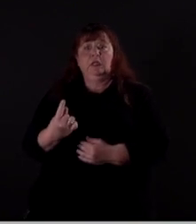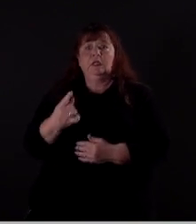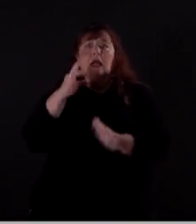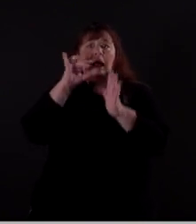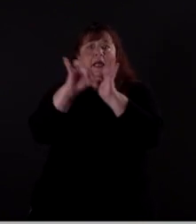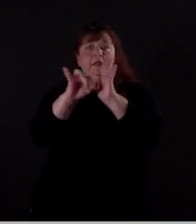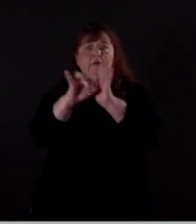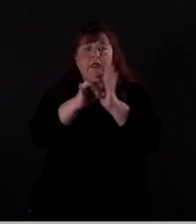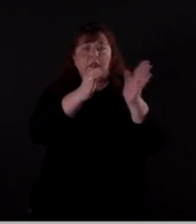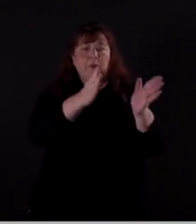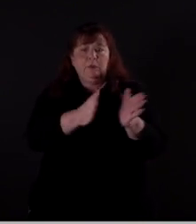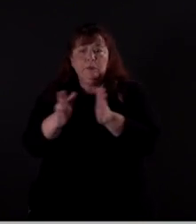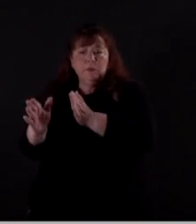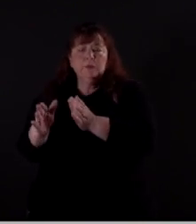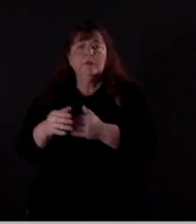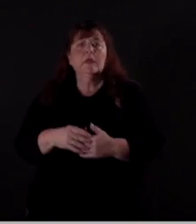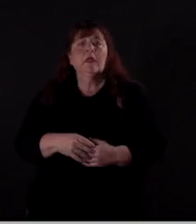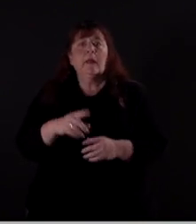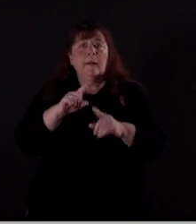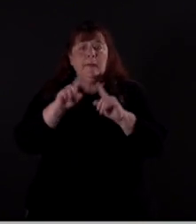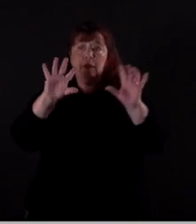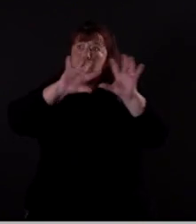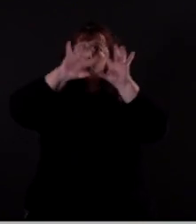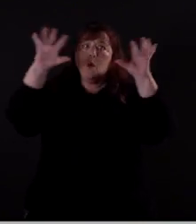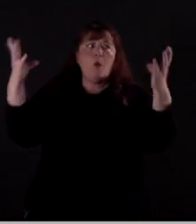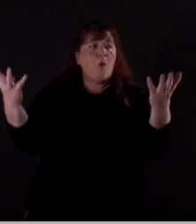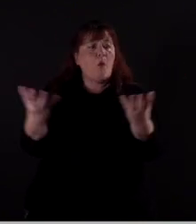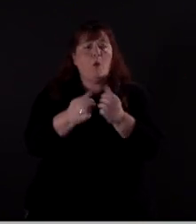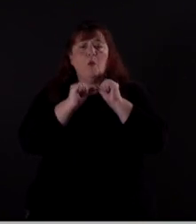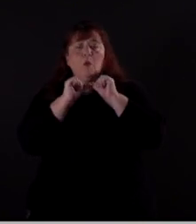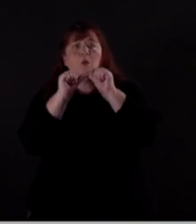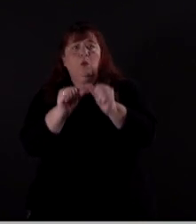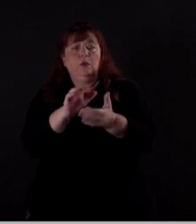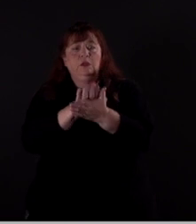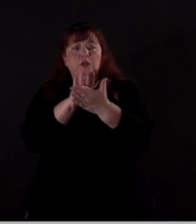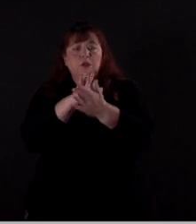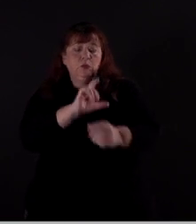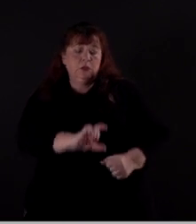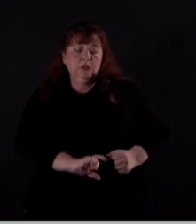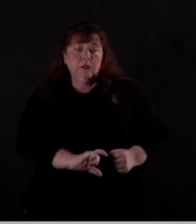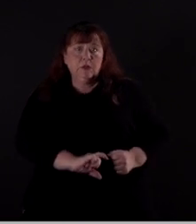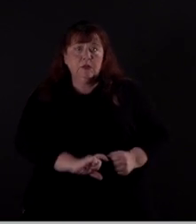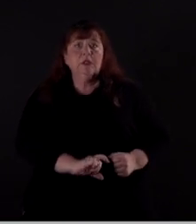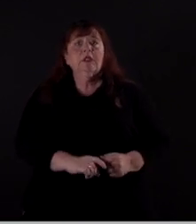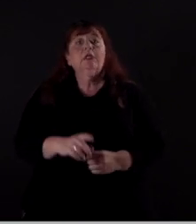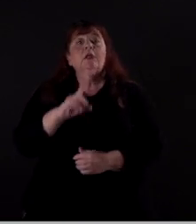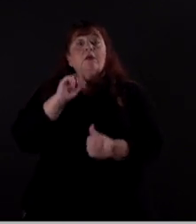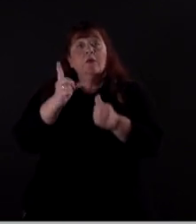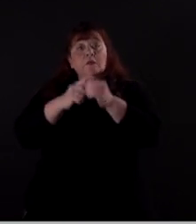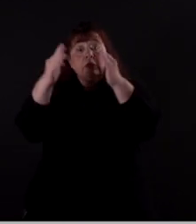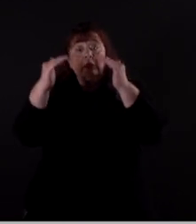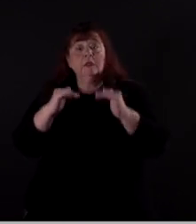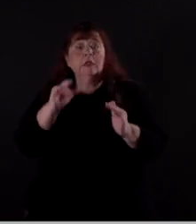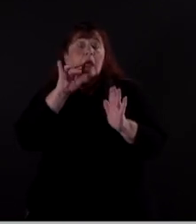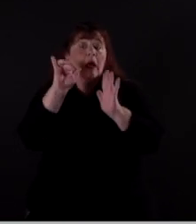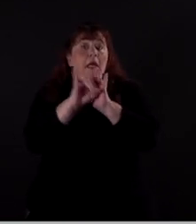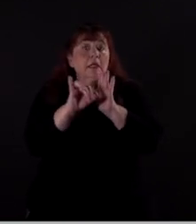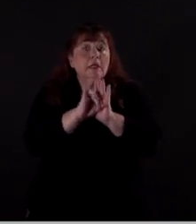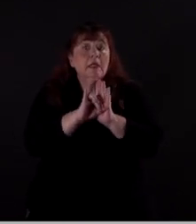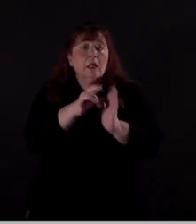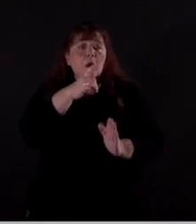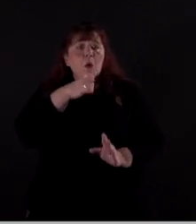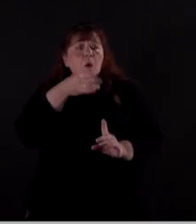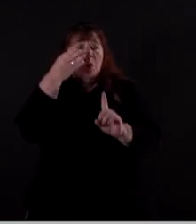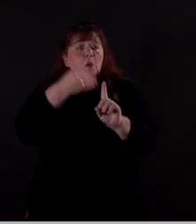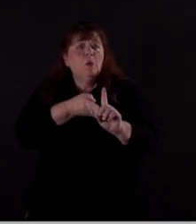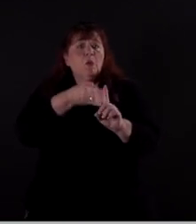identifying an individual, but really the whole continuum of school security. So the first step is identifying who